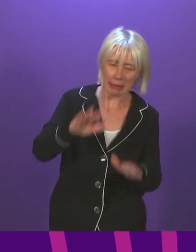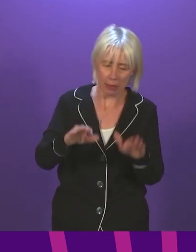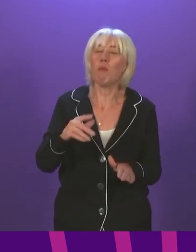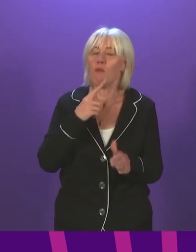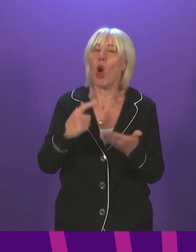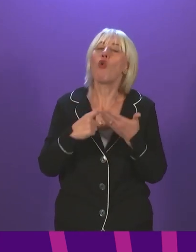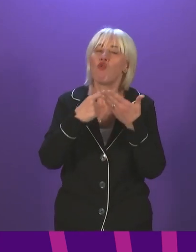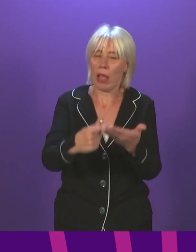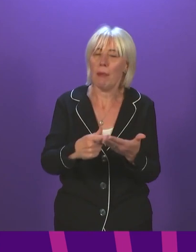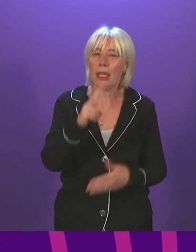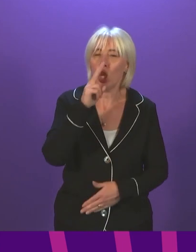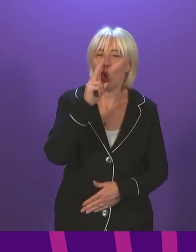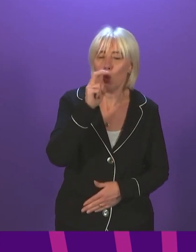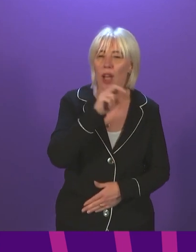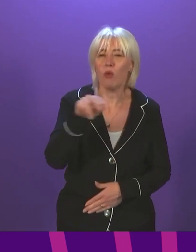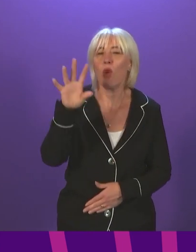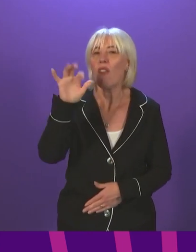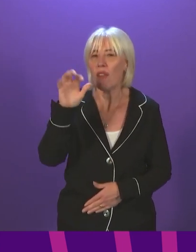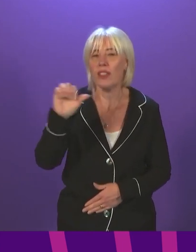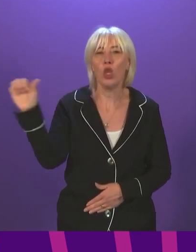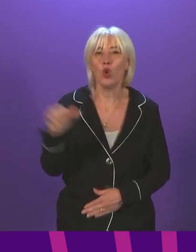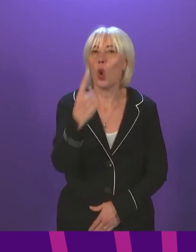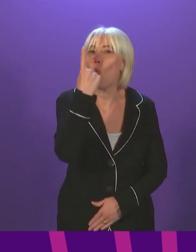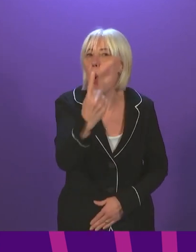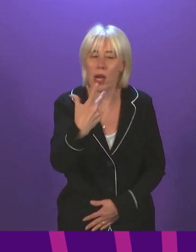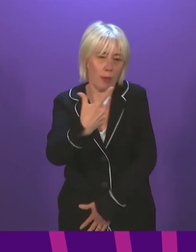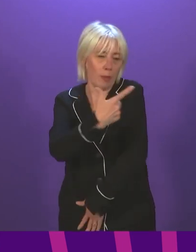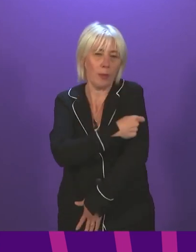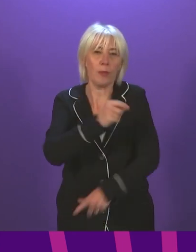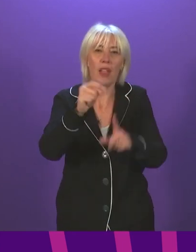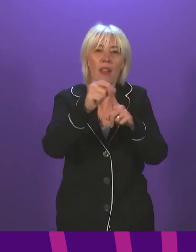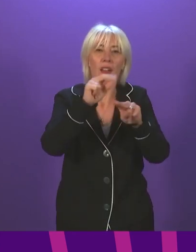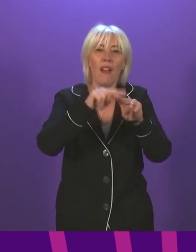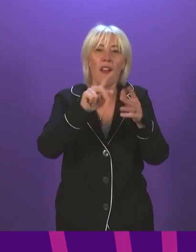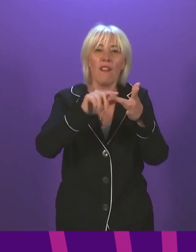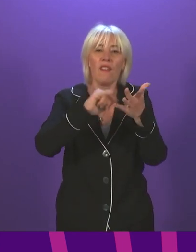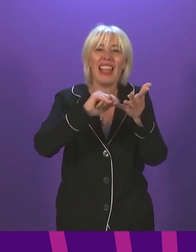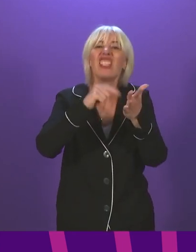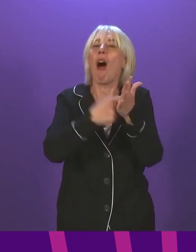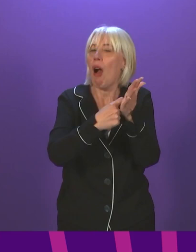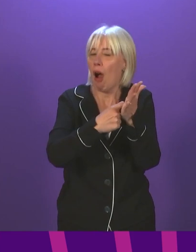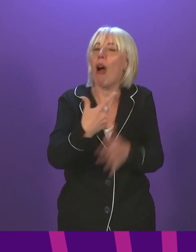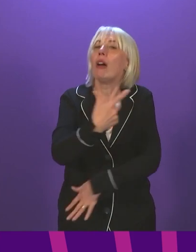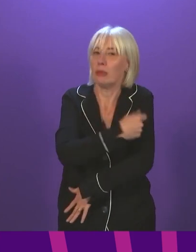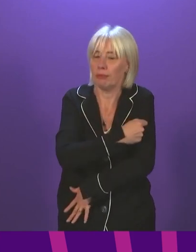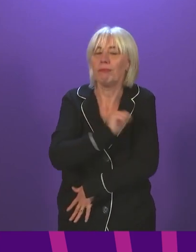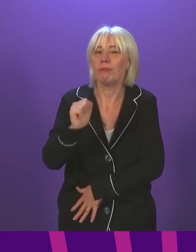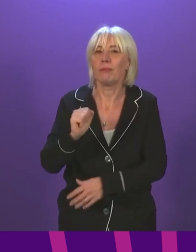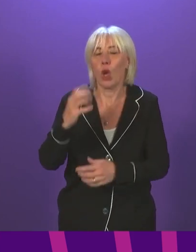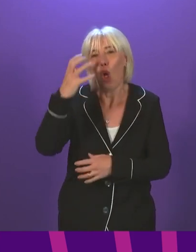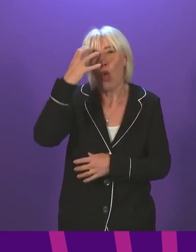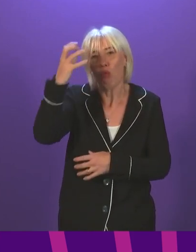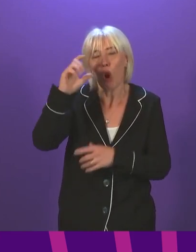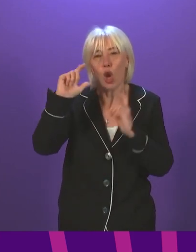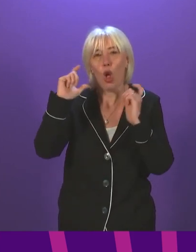12 to 15-year-olds should be offered one dose of the Pfizer vaccine. This advice has been broadly endorsed by the Royal College of